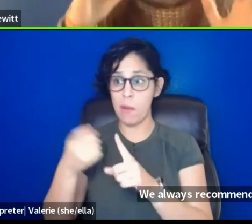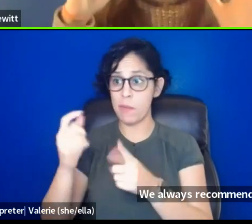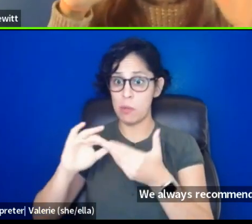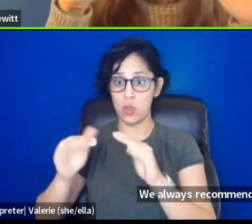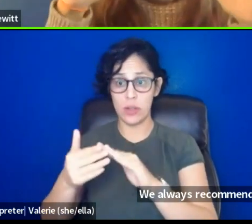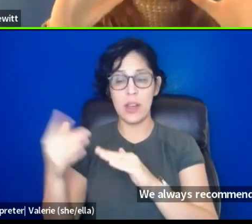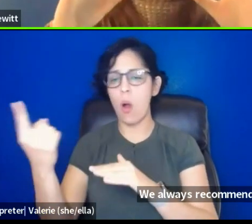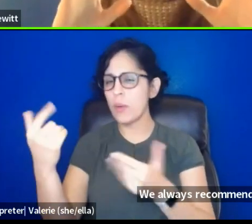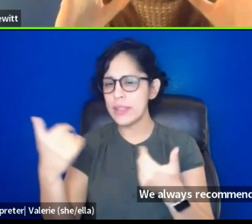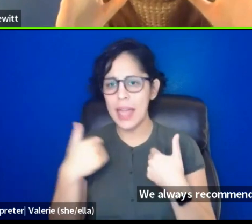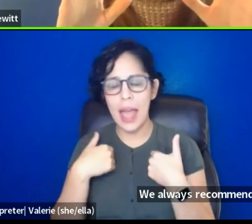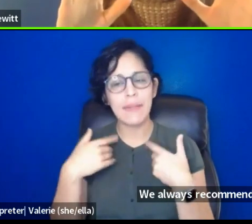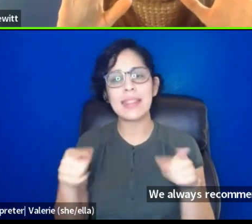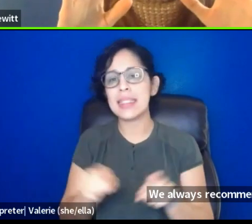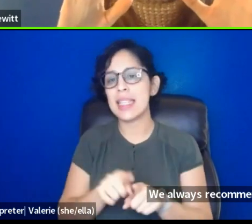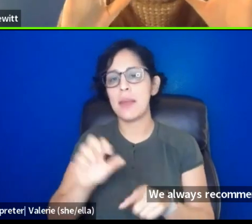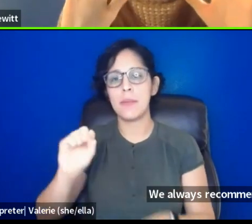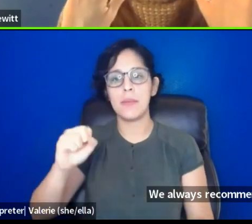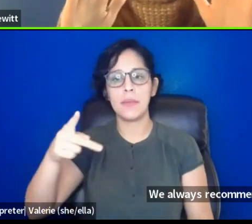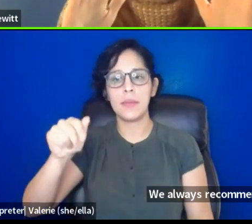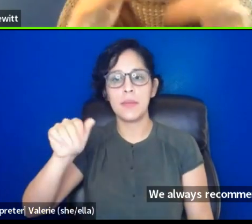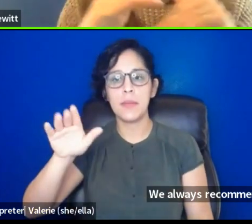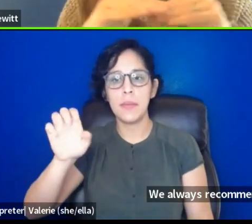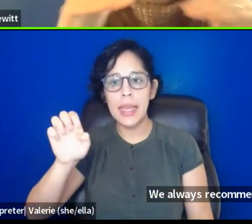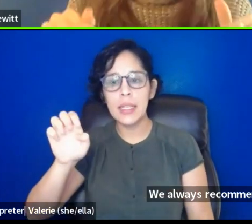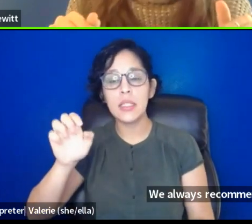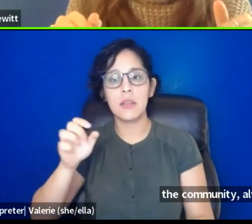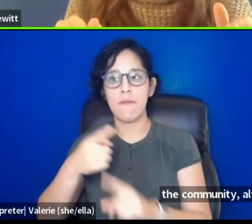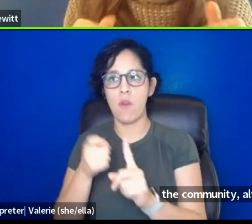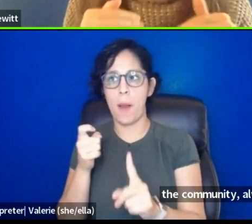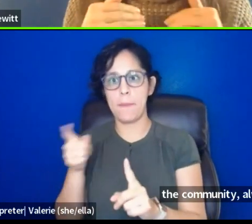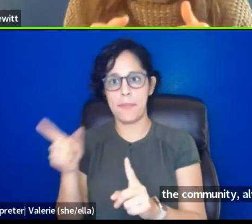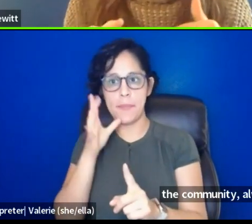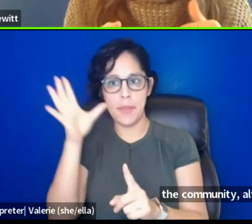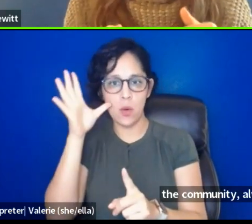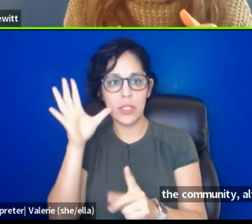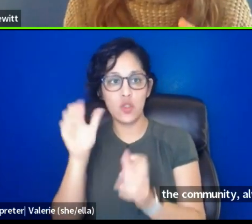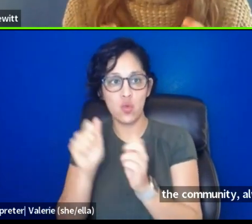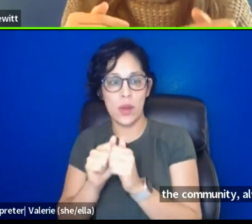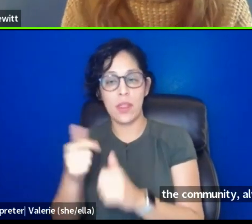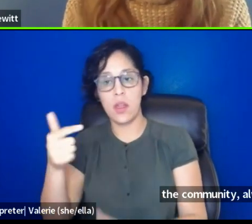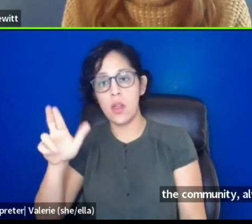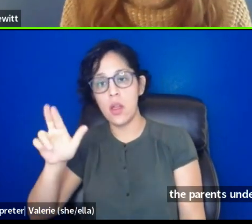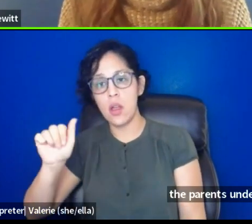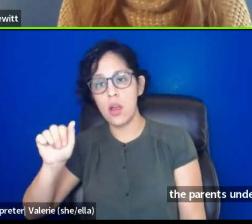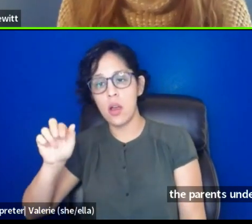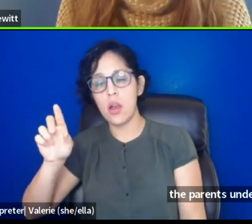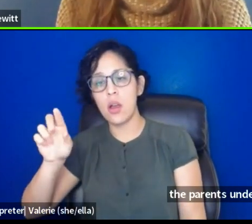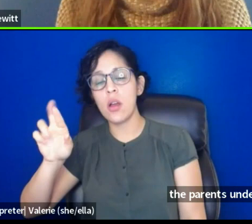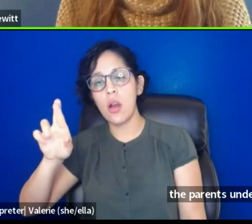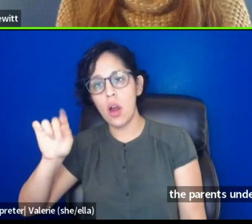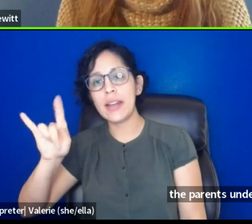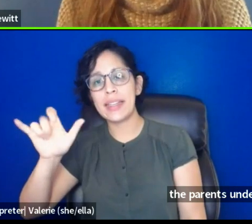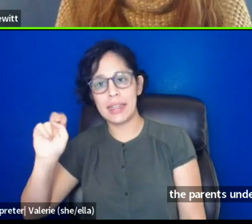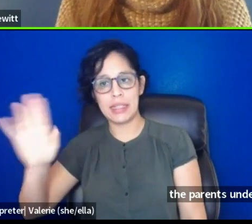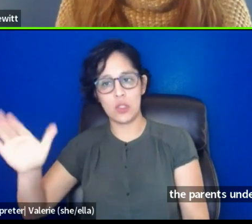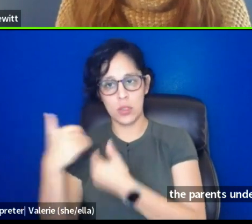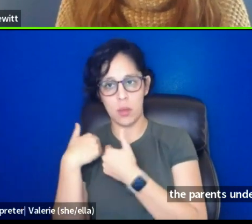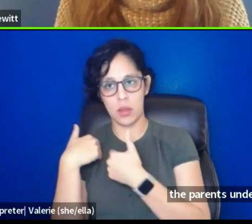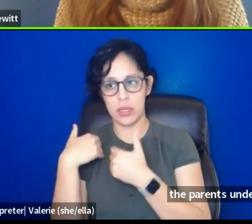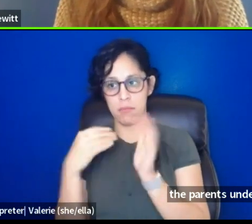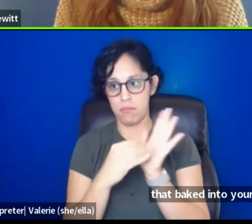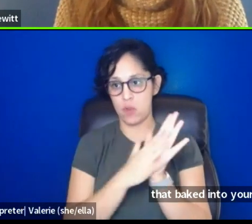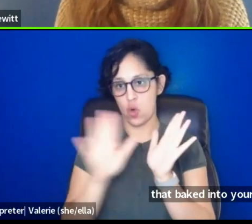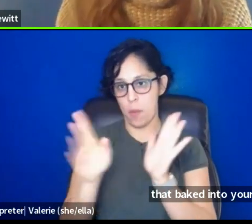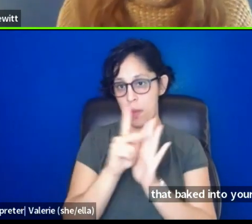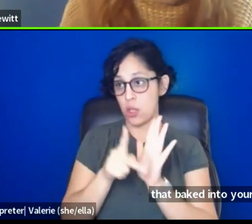always have it be in the same space as the parents under the guardian's responsibility, have that baked into your policy of just, you you are still